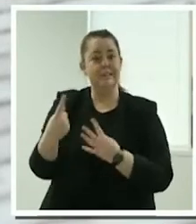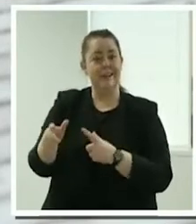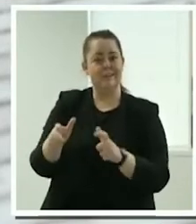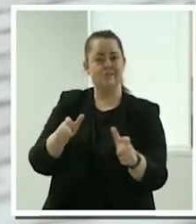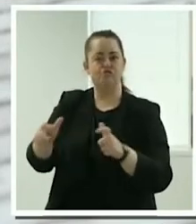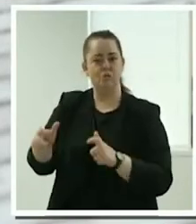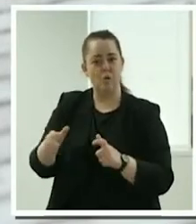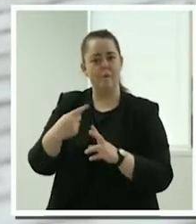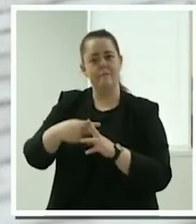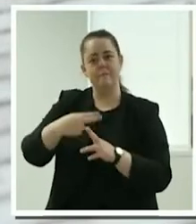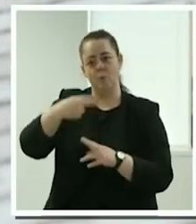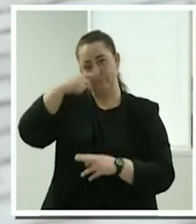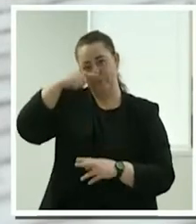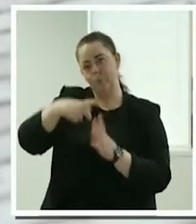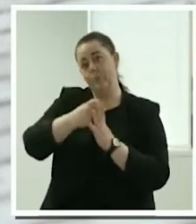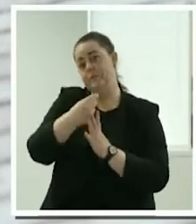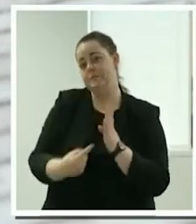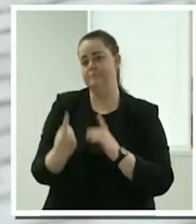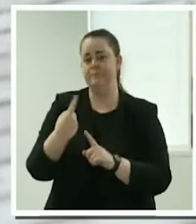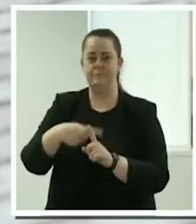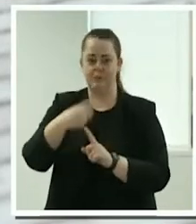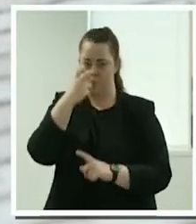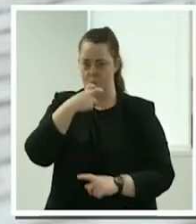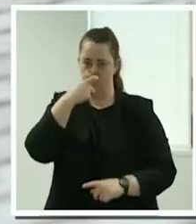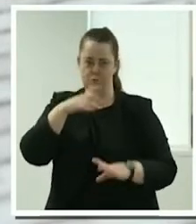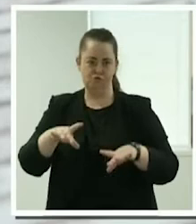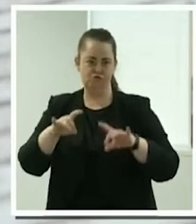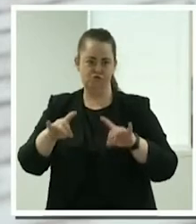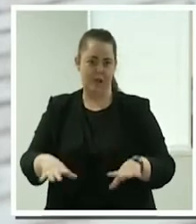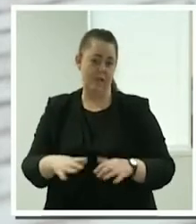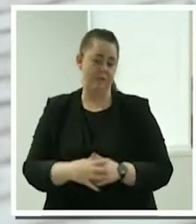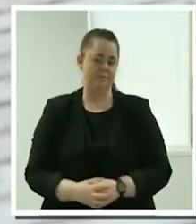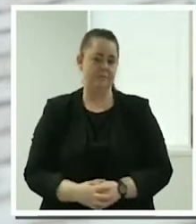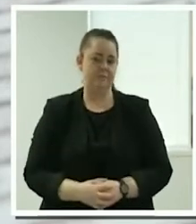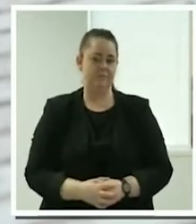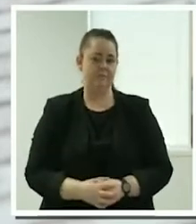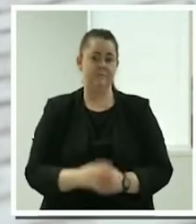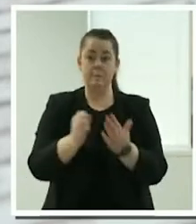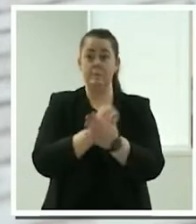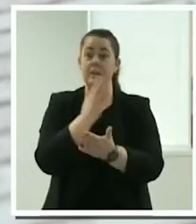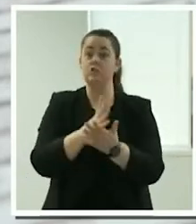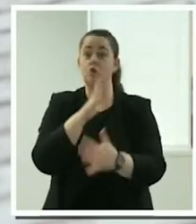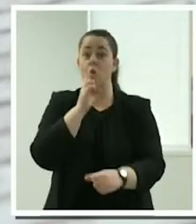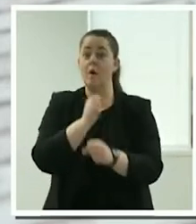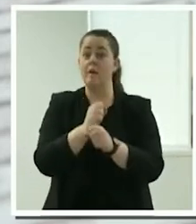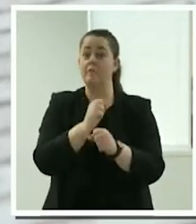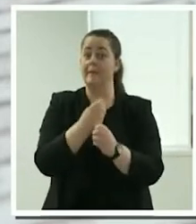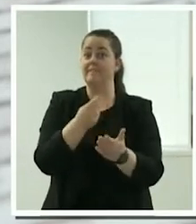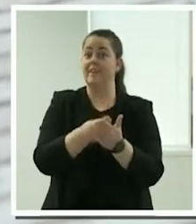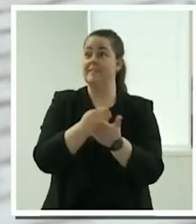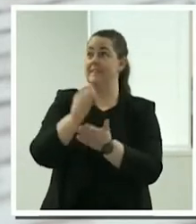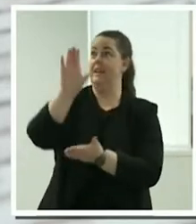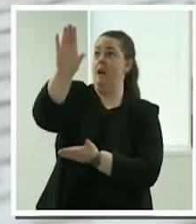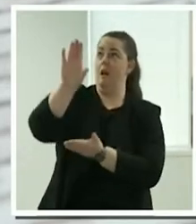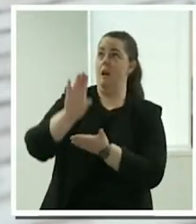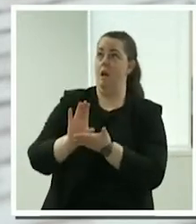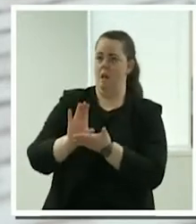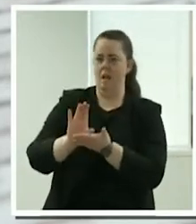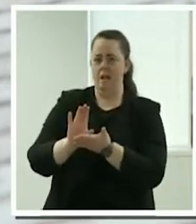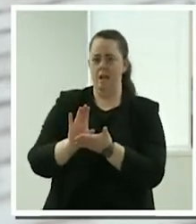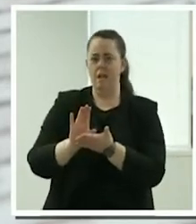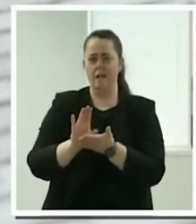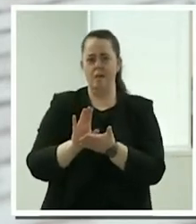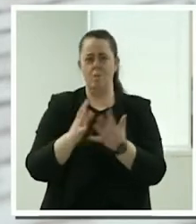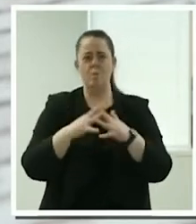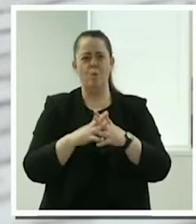Australians in communities everywhere. Ensuring that government funding goes further. Enabling people who offer support